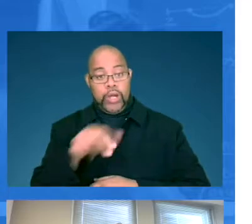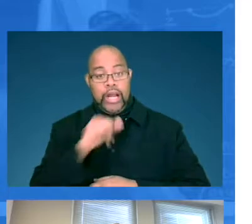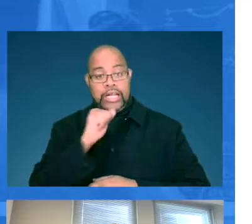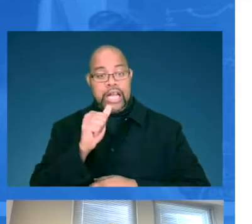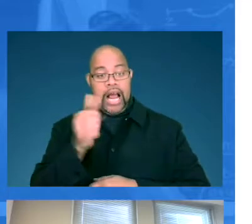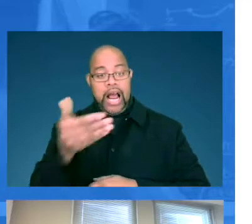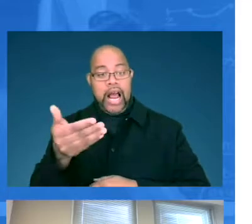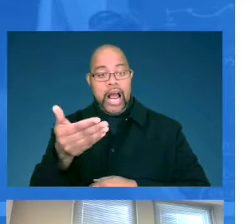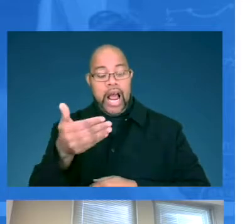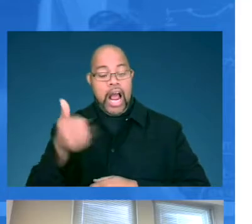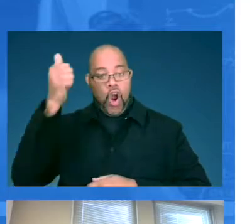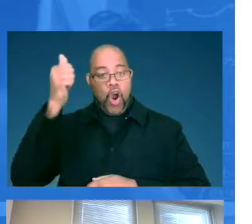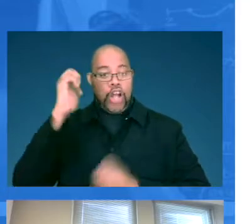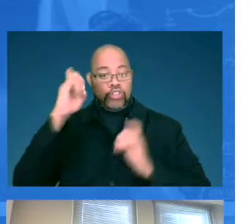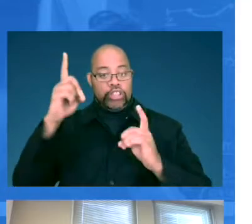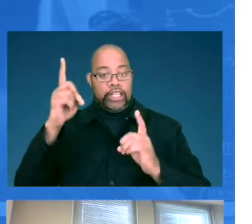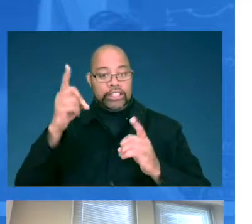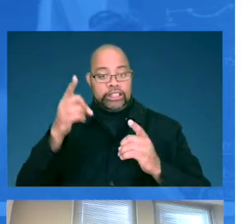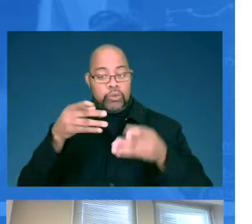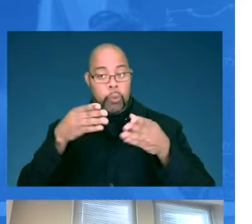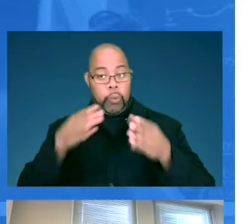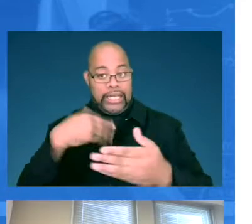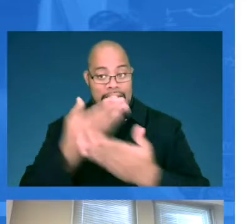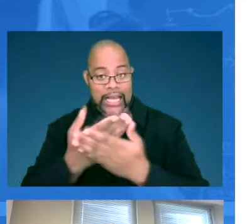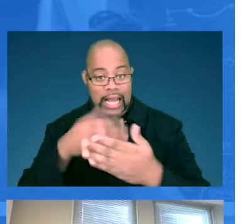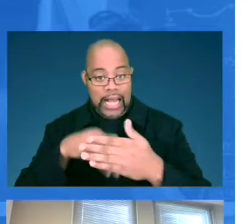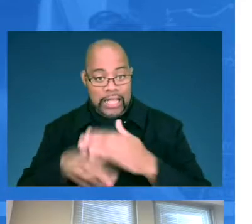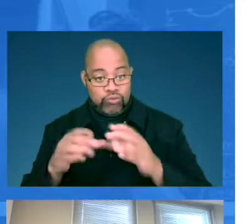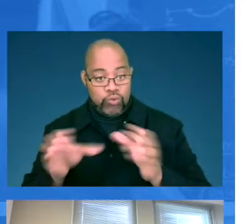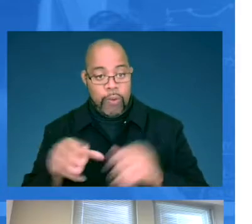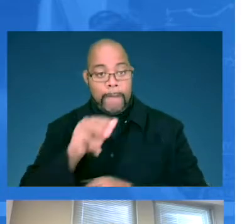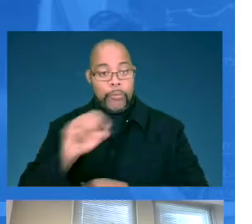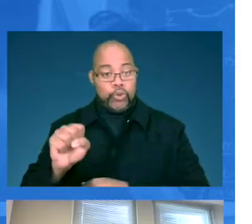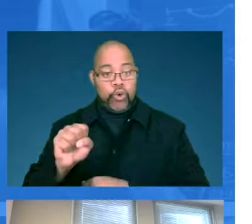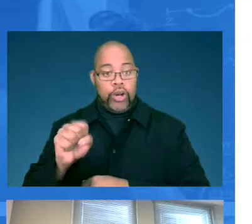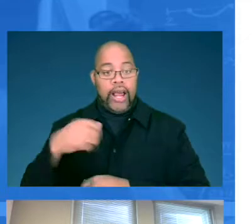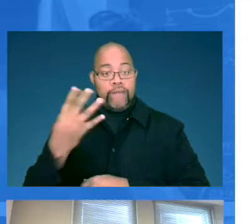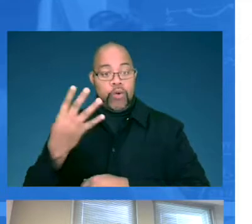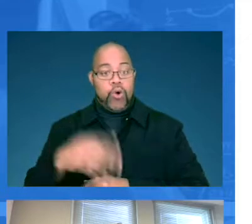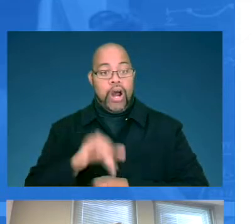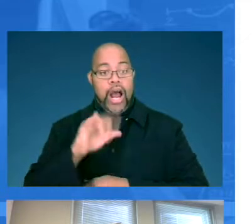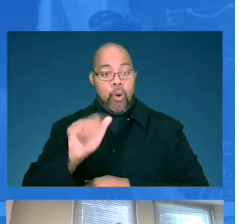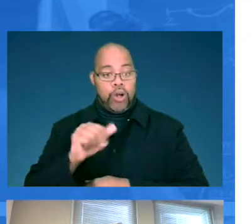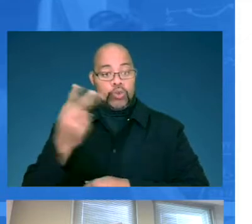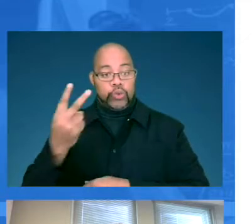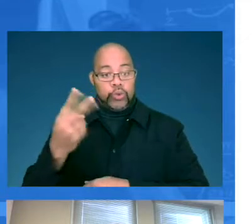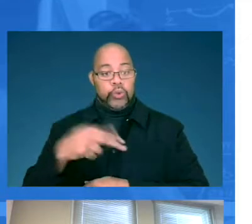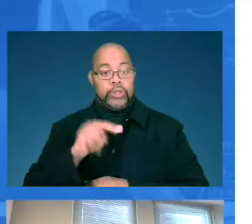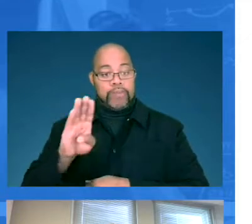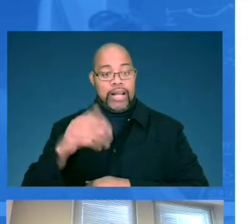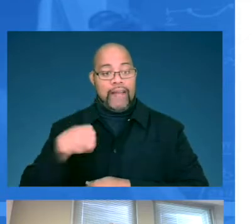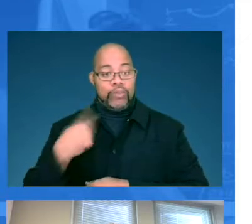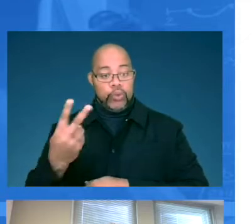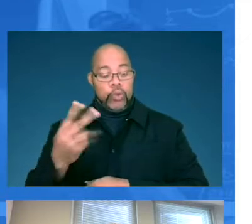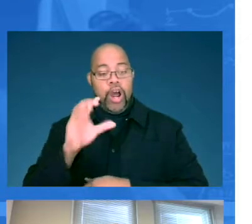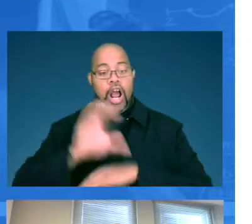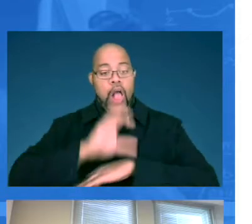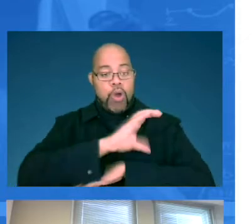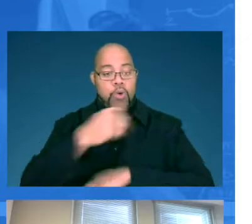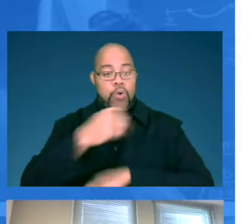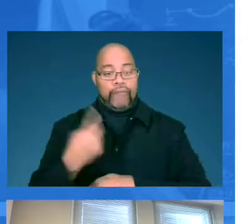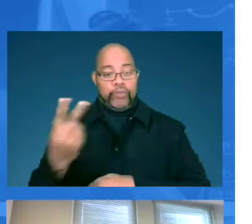non-higher education alternative routes. Missouri has four. Iowa has two. Nebraska has two.